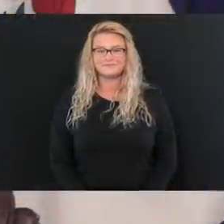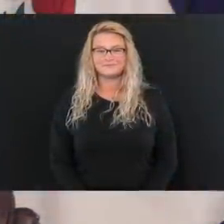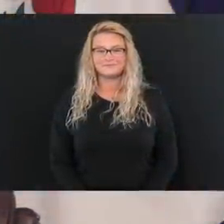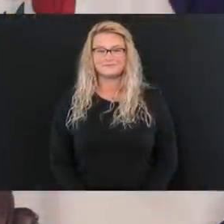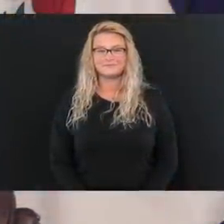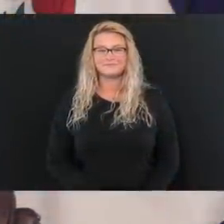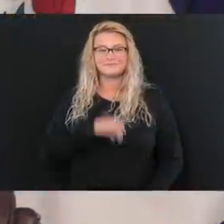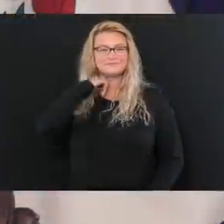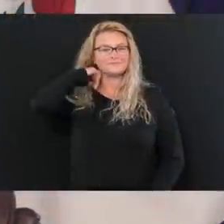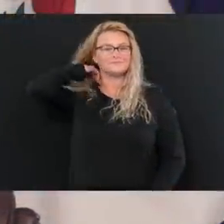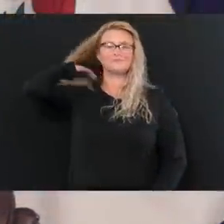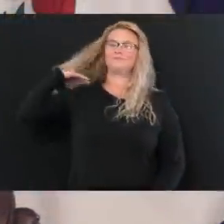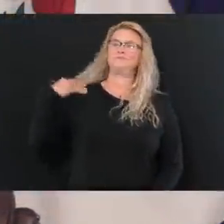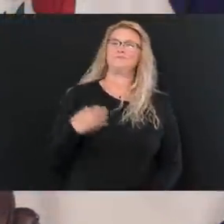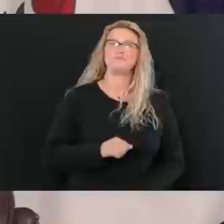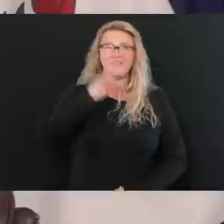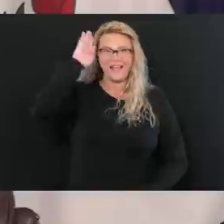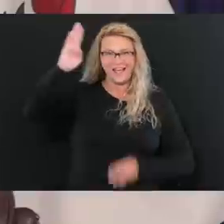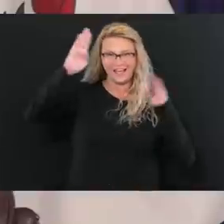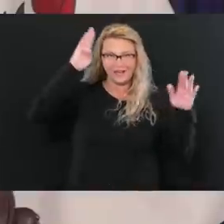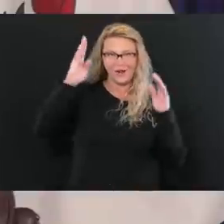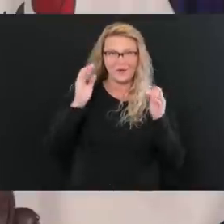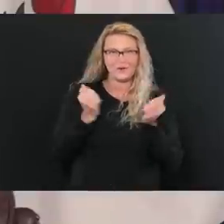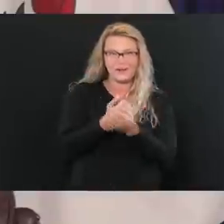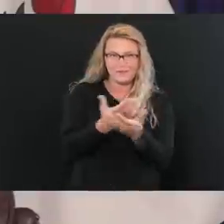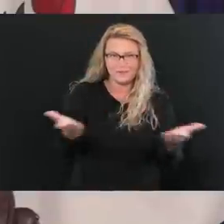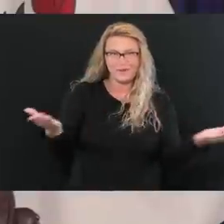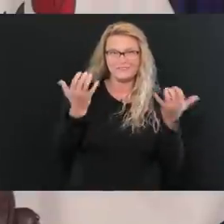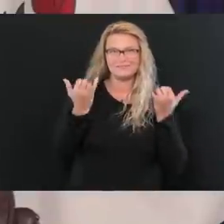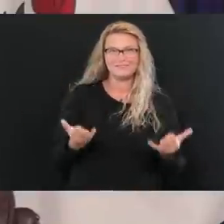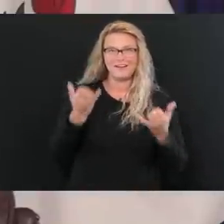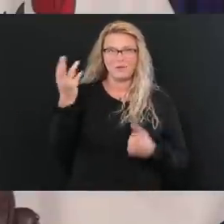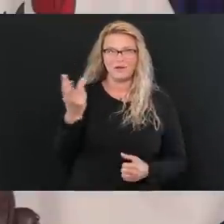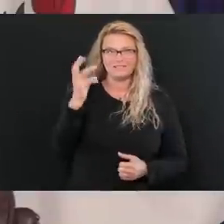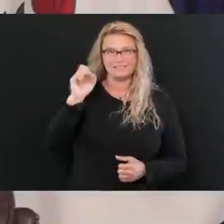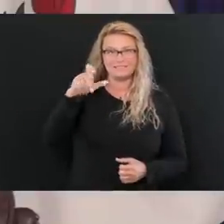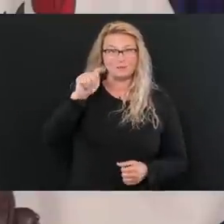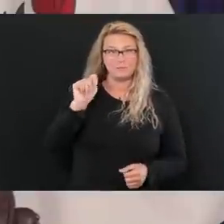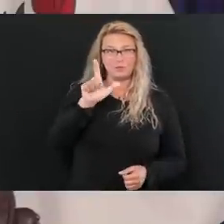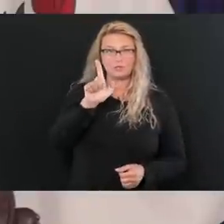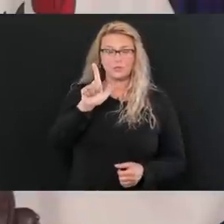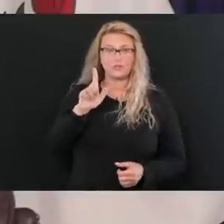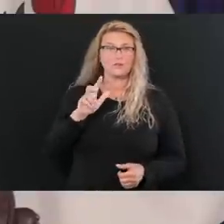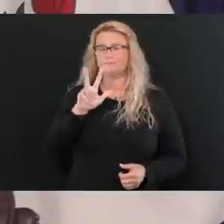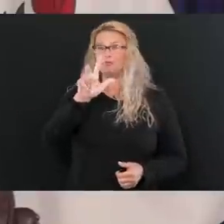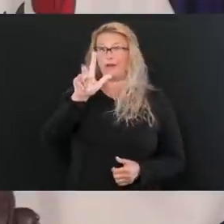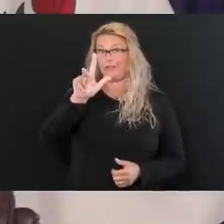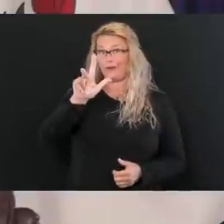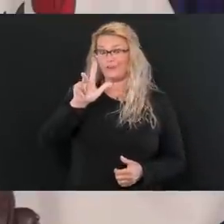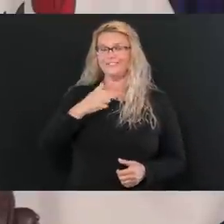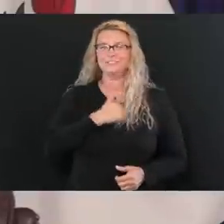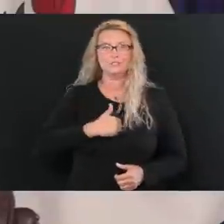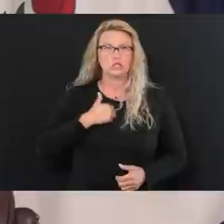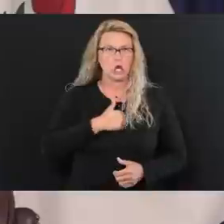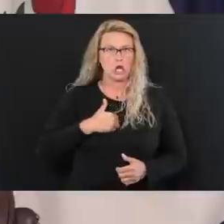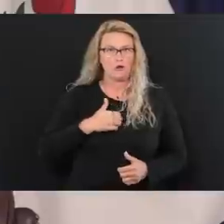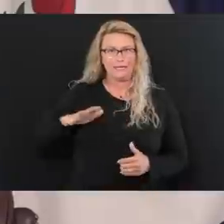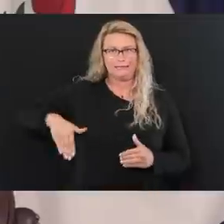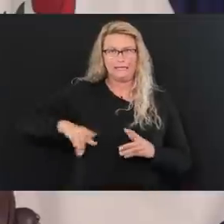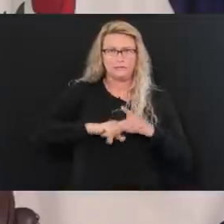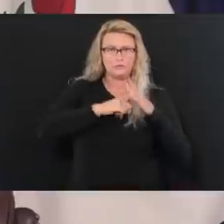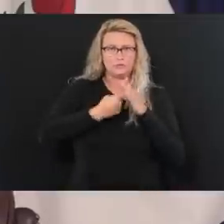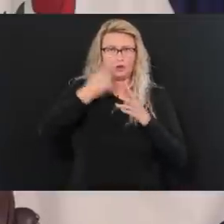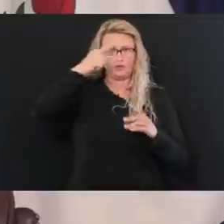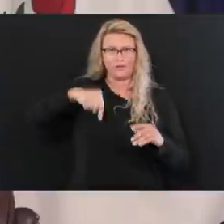Hello, everyone. It's Wednesday, September the 23rd. I know we're late getting here and getting going today. We've had